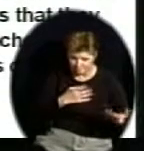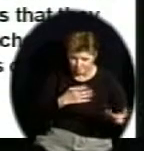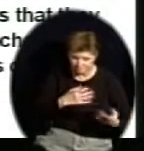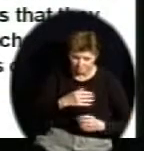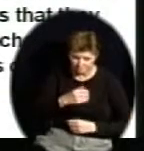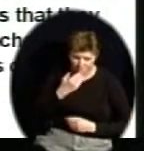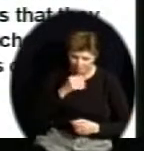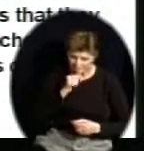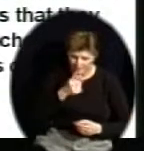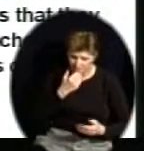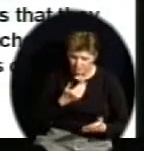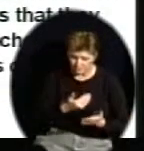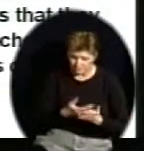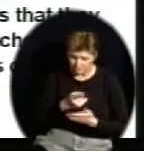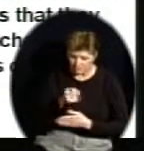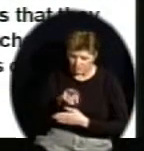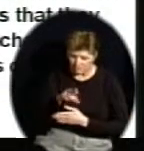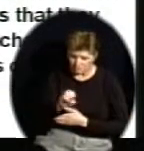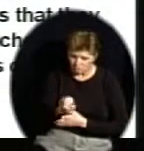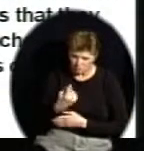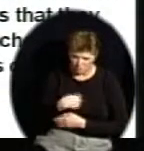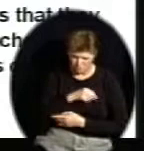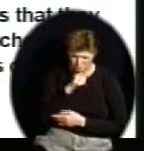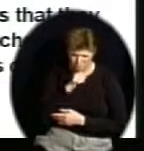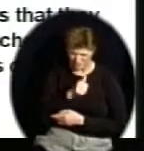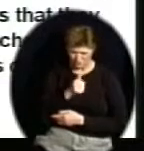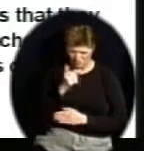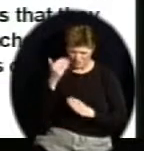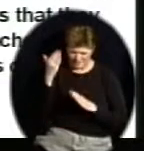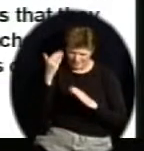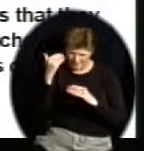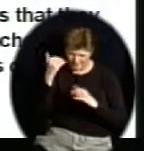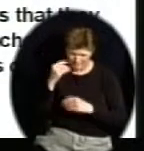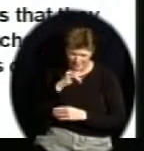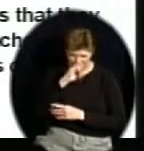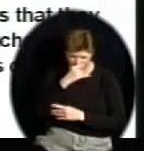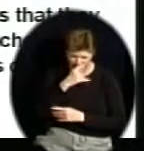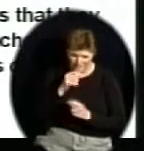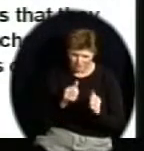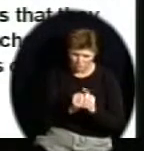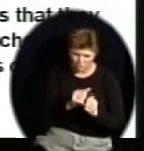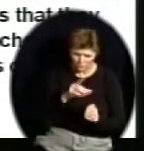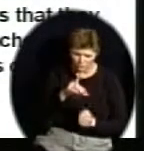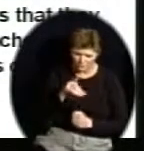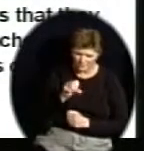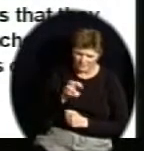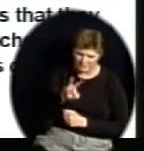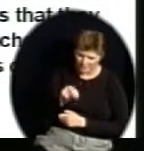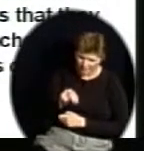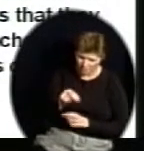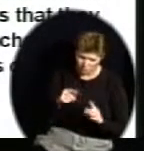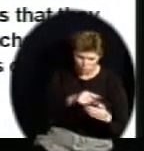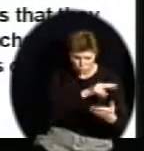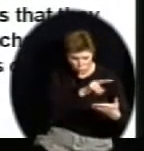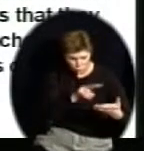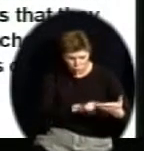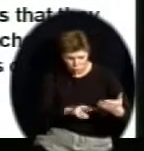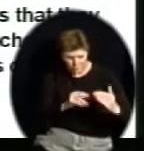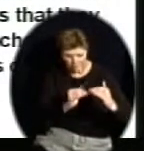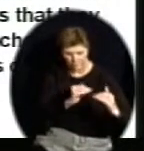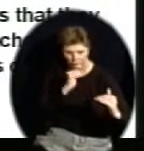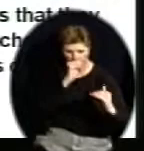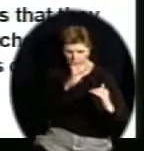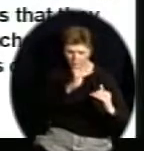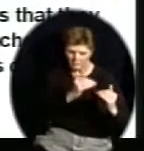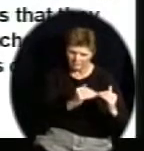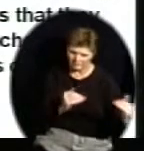we wouldn't expect a child who is Down syndrome, reads at the first grade level, and we think that's a celebration, can't read or comprehend material at the